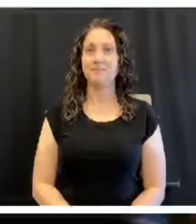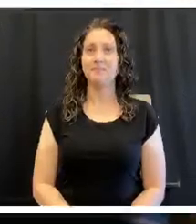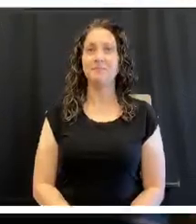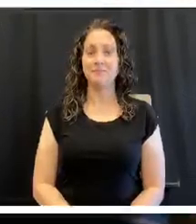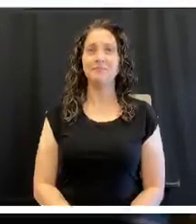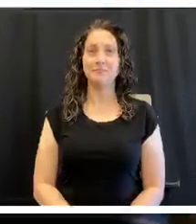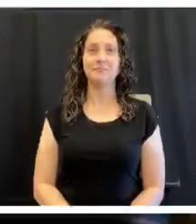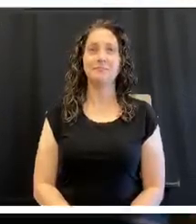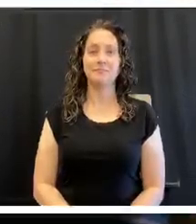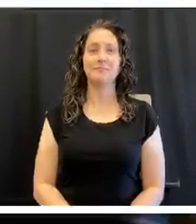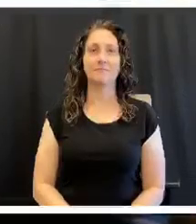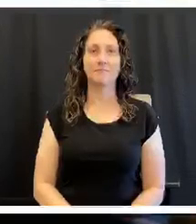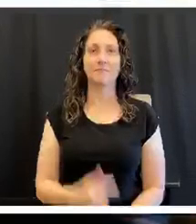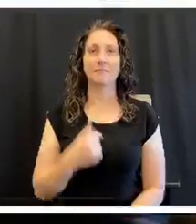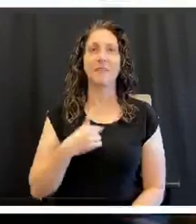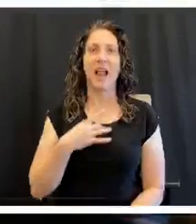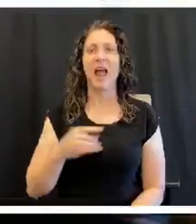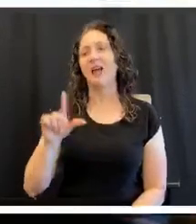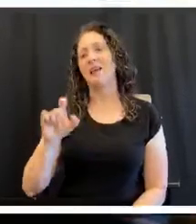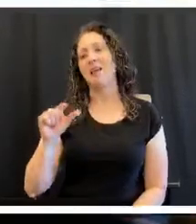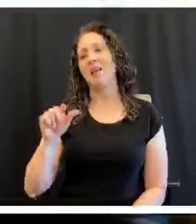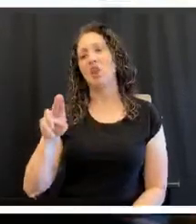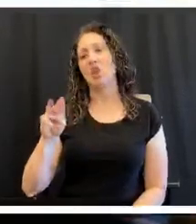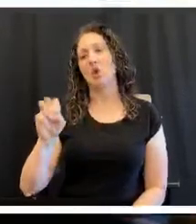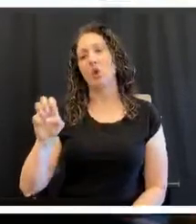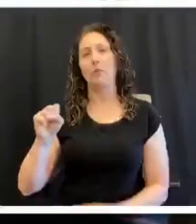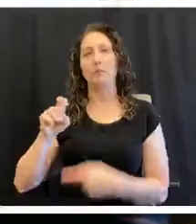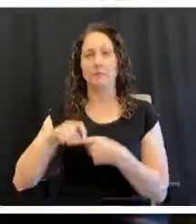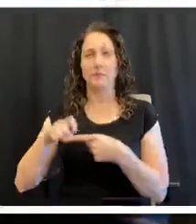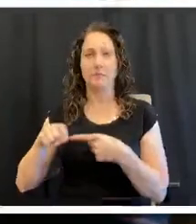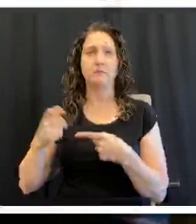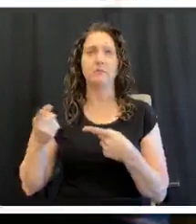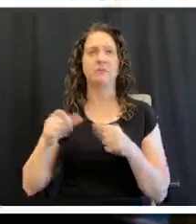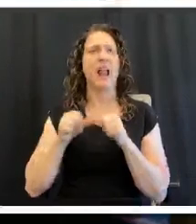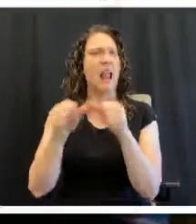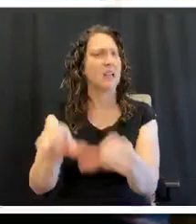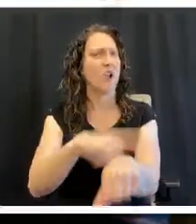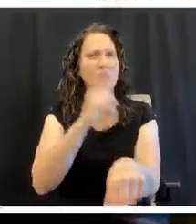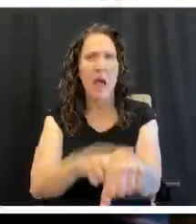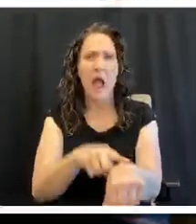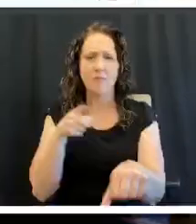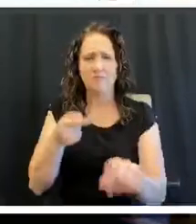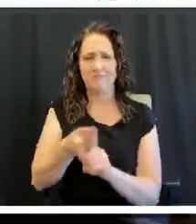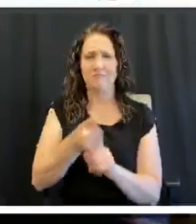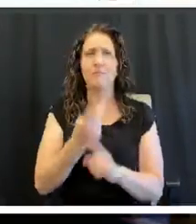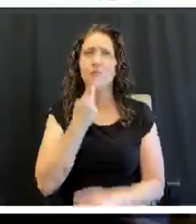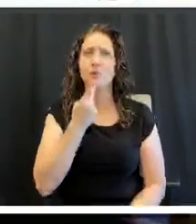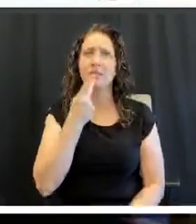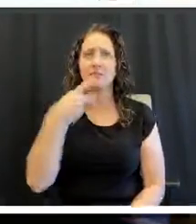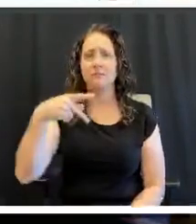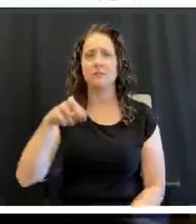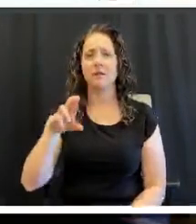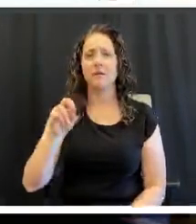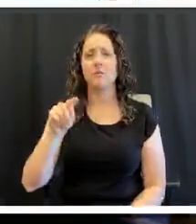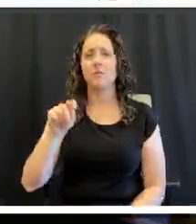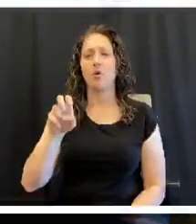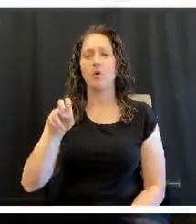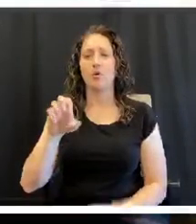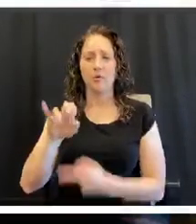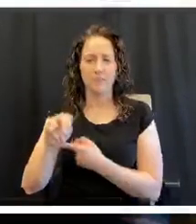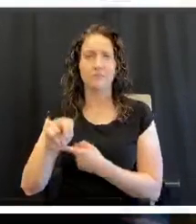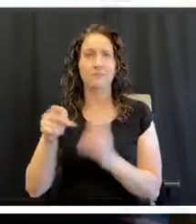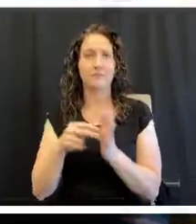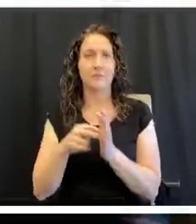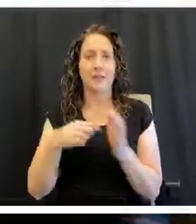I like to have the legumes available. They stretch and they go as a protein supplement so that I can actually do a smaller